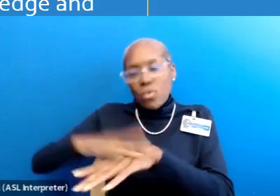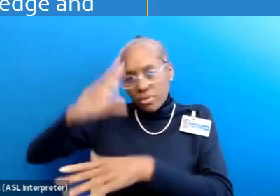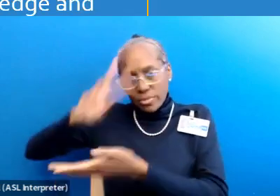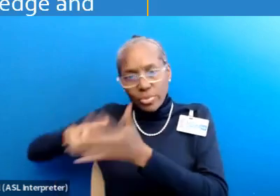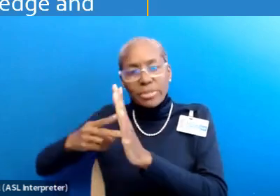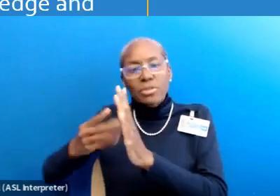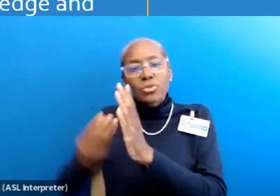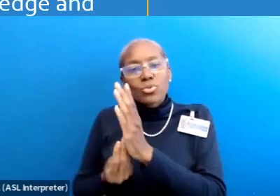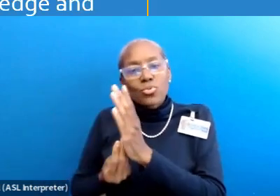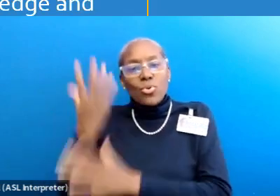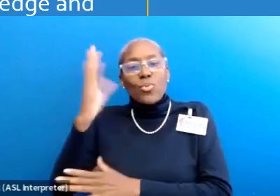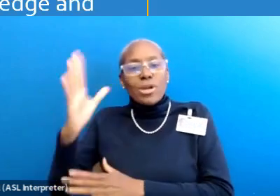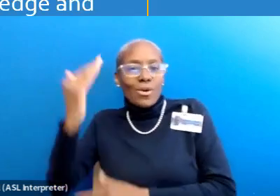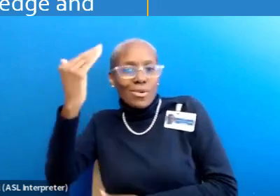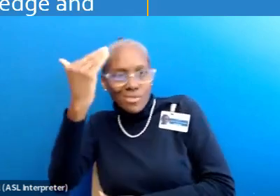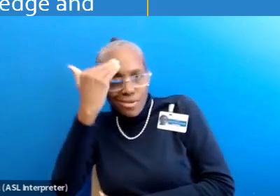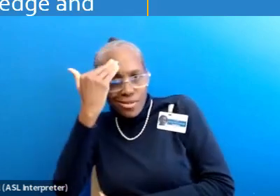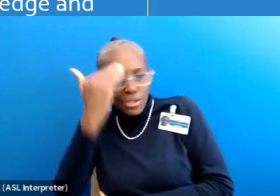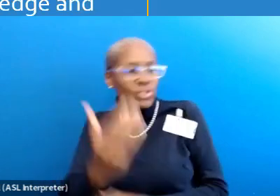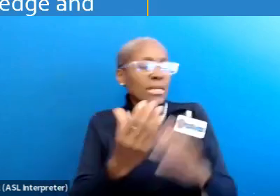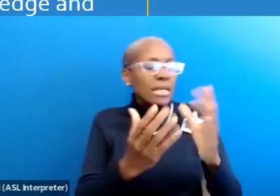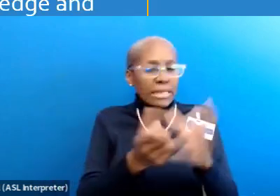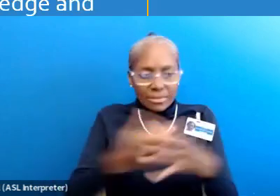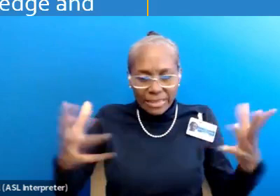growing our knowledge and expanding our skill sets.